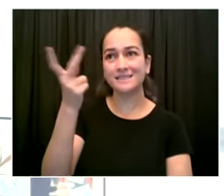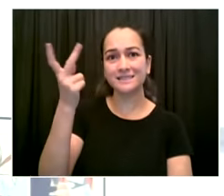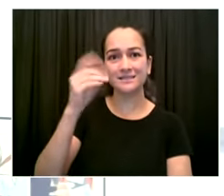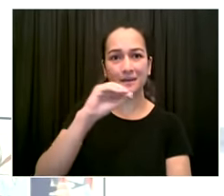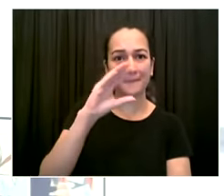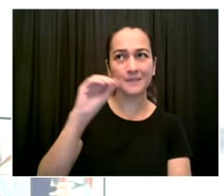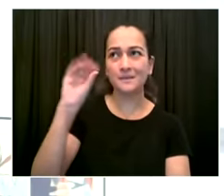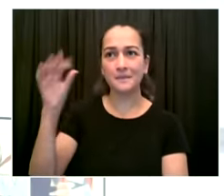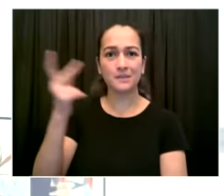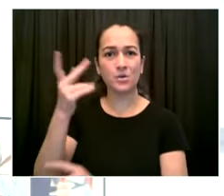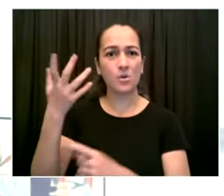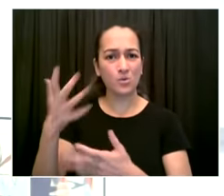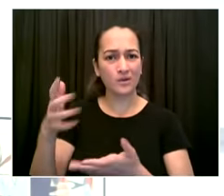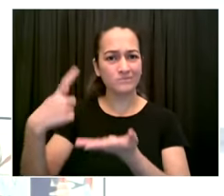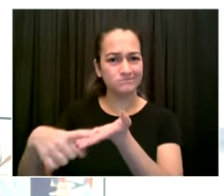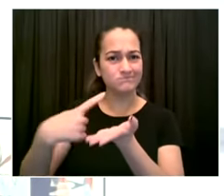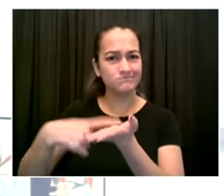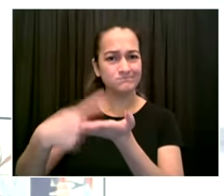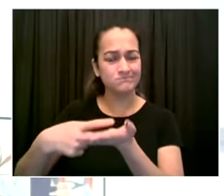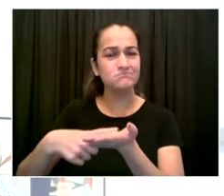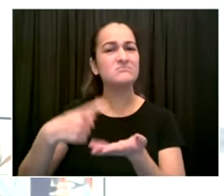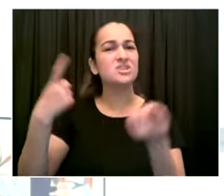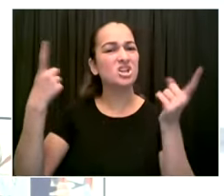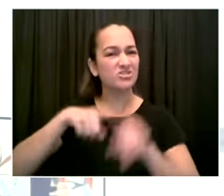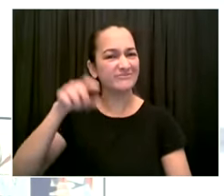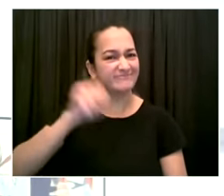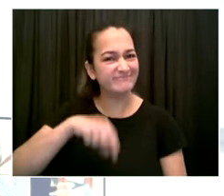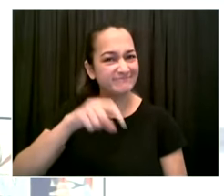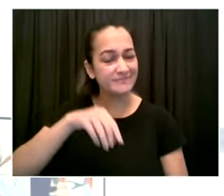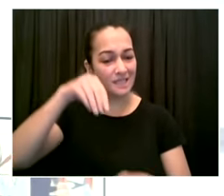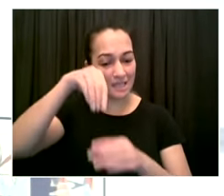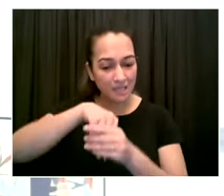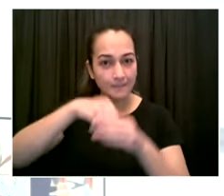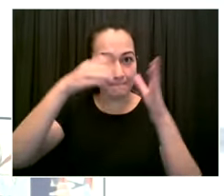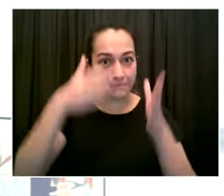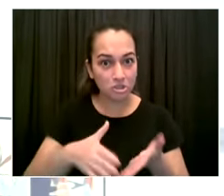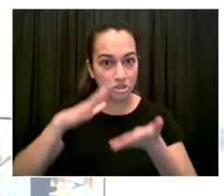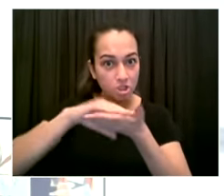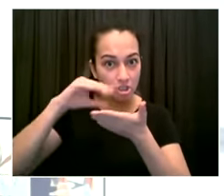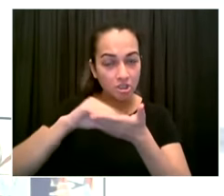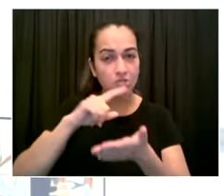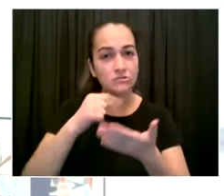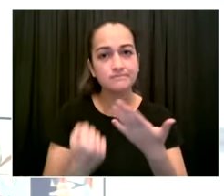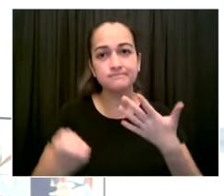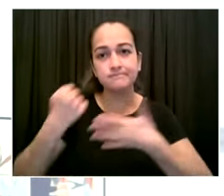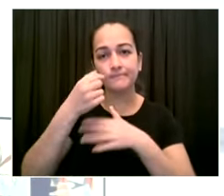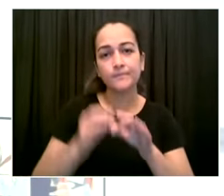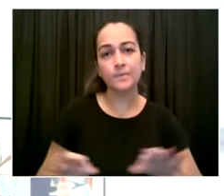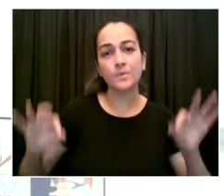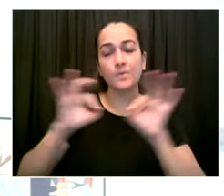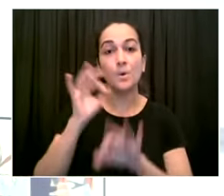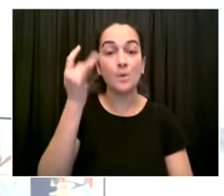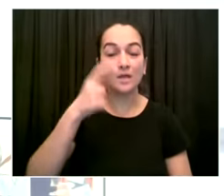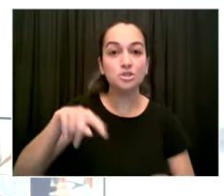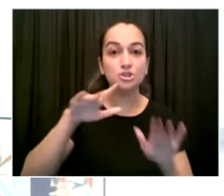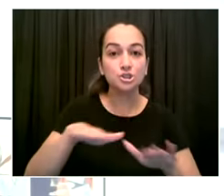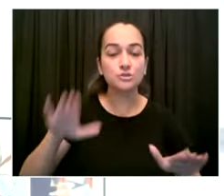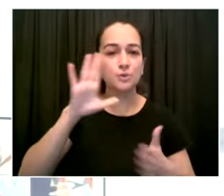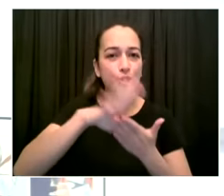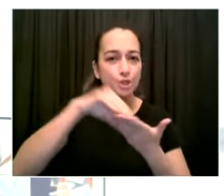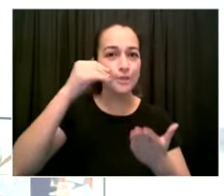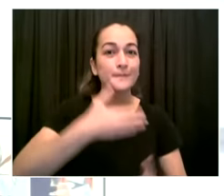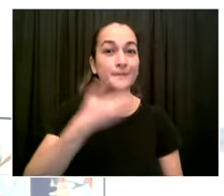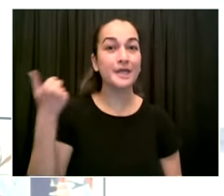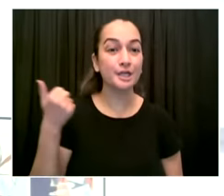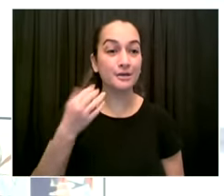just for social and emotional development but for the physical and mental health of our children as well uh and that's why we're taking on this very